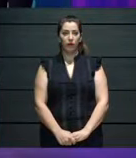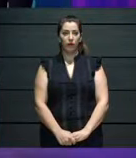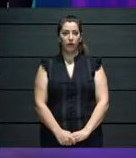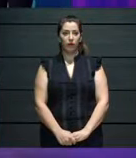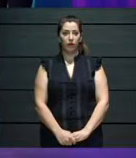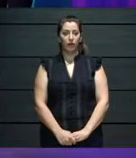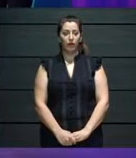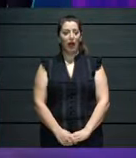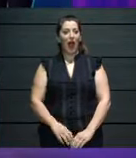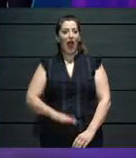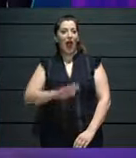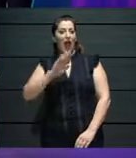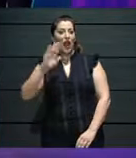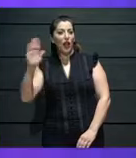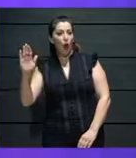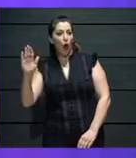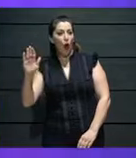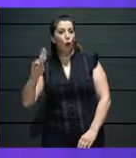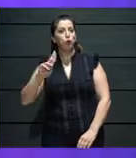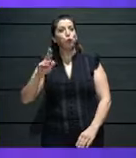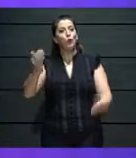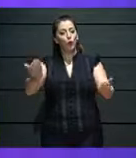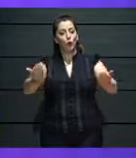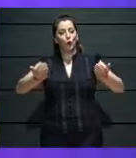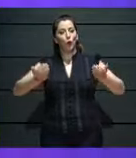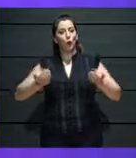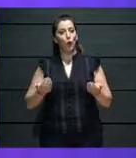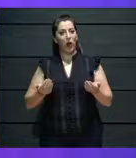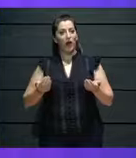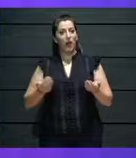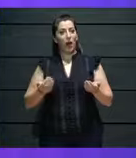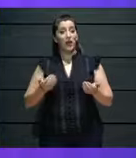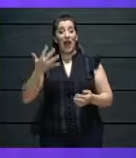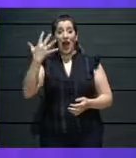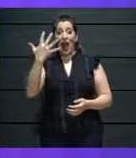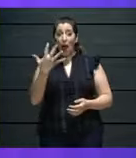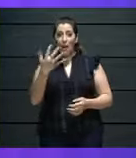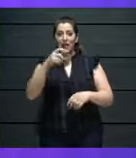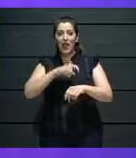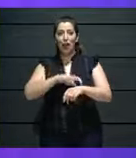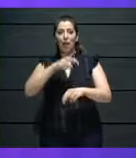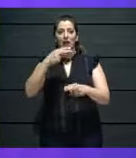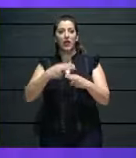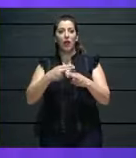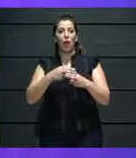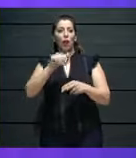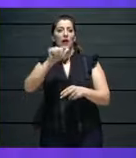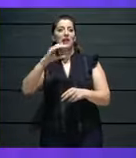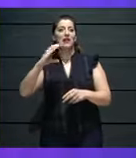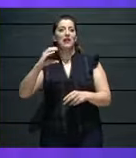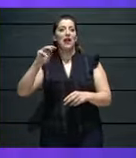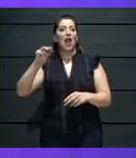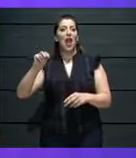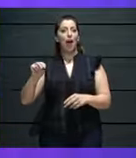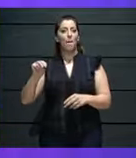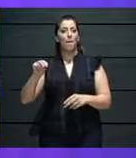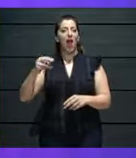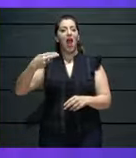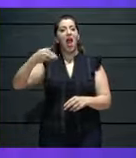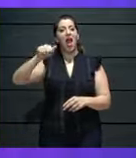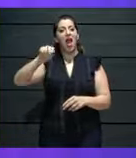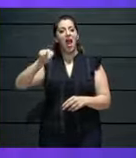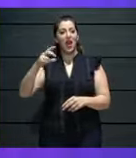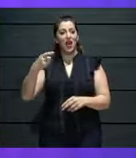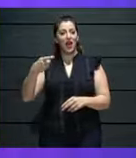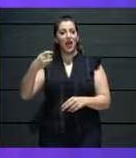Good evening and welcome to this fifth session of the ACM Hangouts hosted by Arts Council in Malta. This session